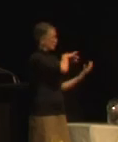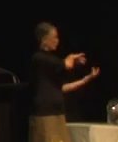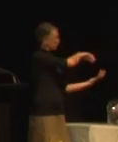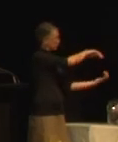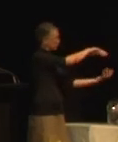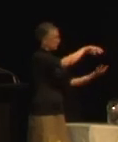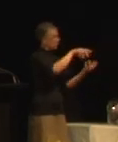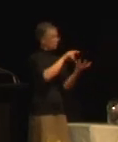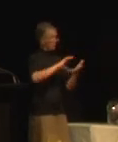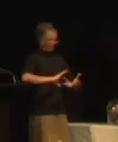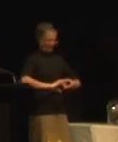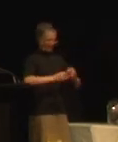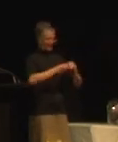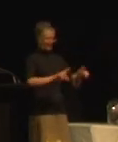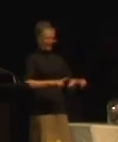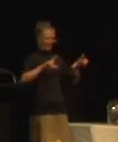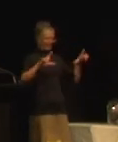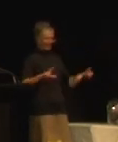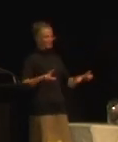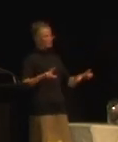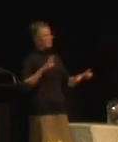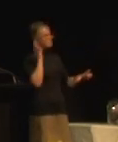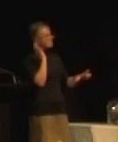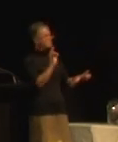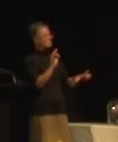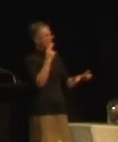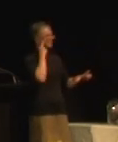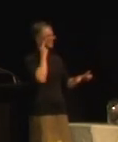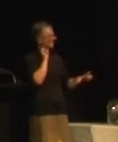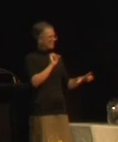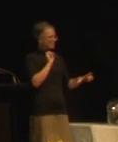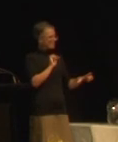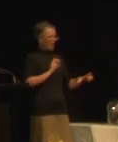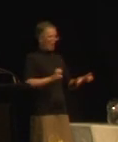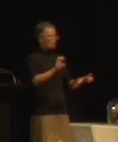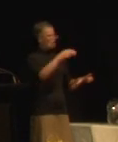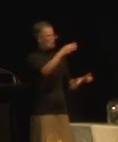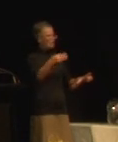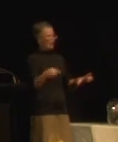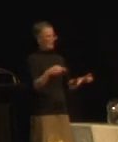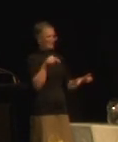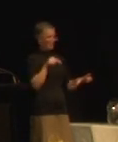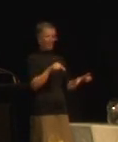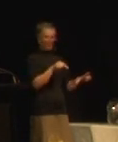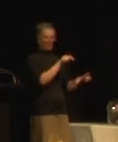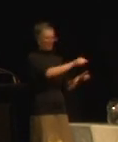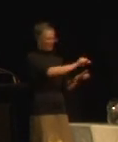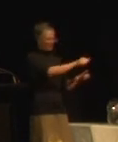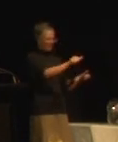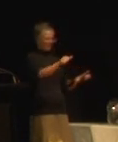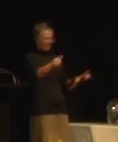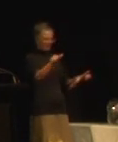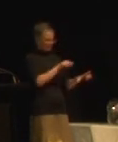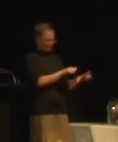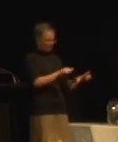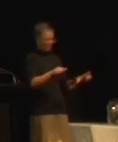map for a deaf visitor. Interestingly enough, when you look at this, it also translates really nicely